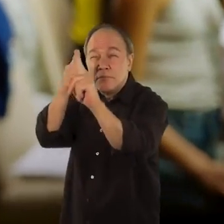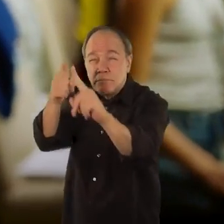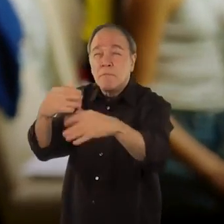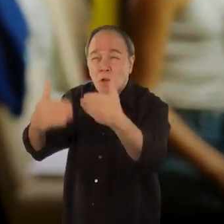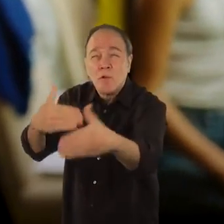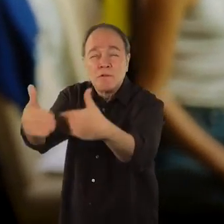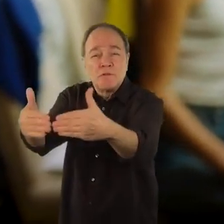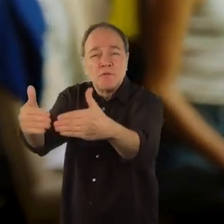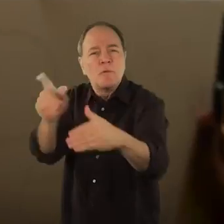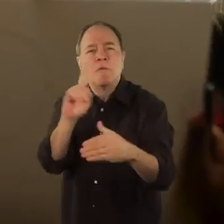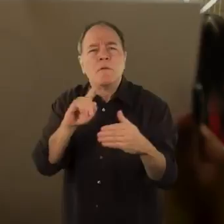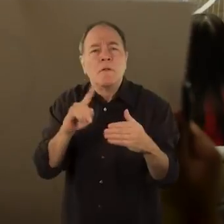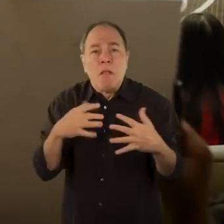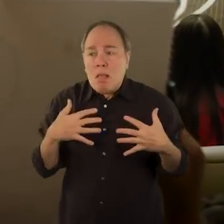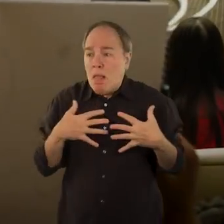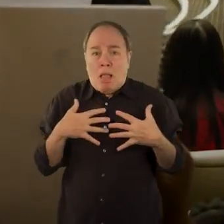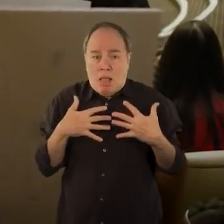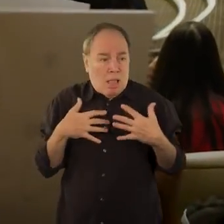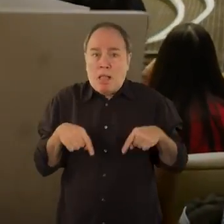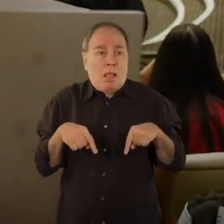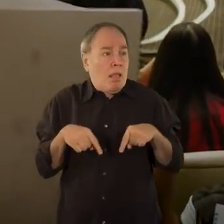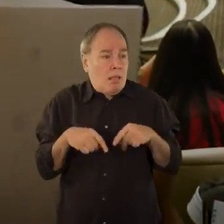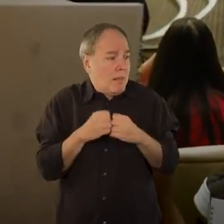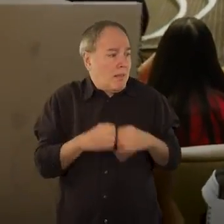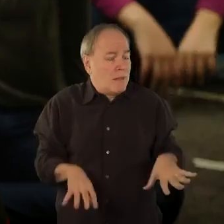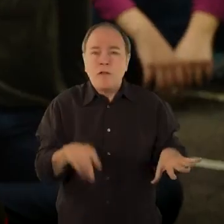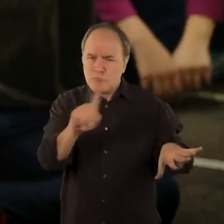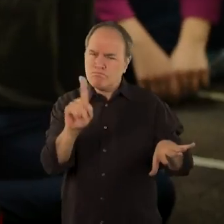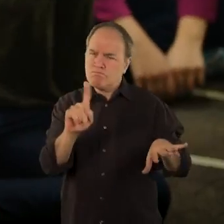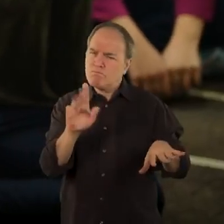Don't be afraid. Stand up for your rights.